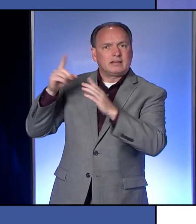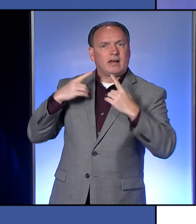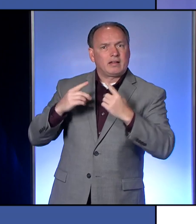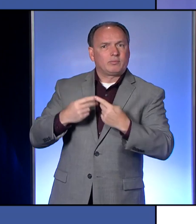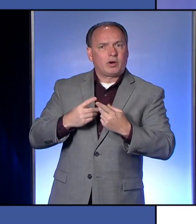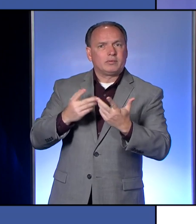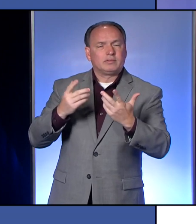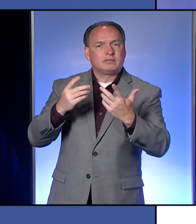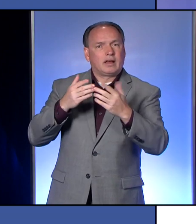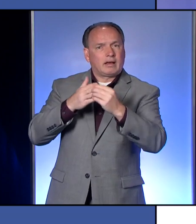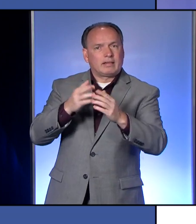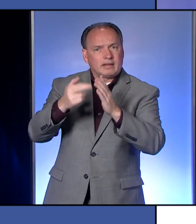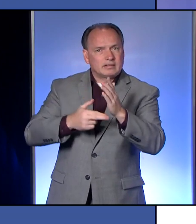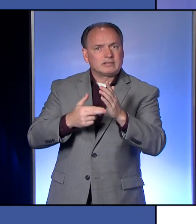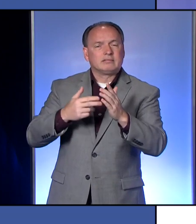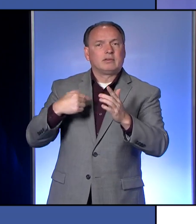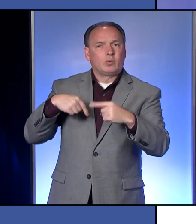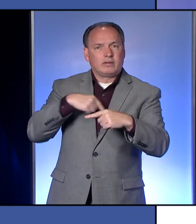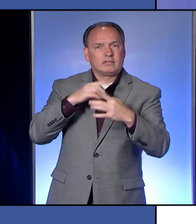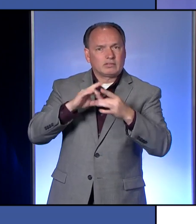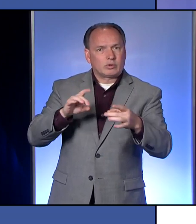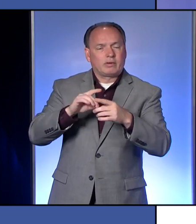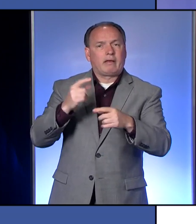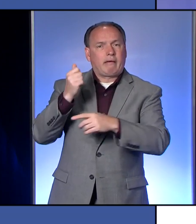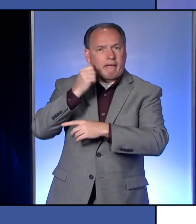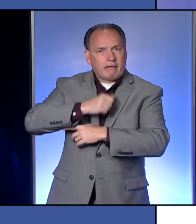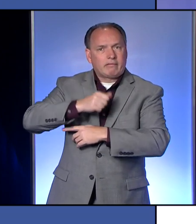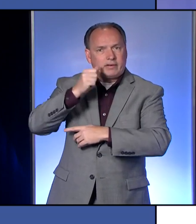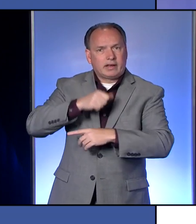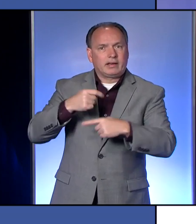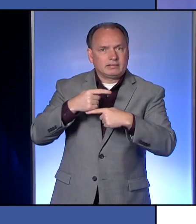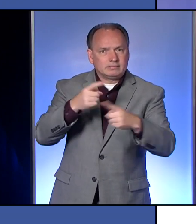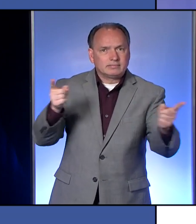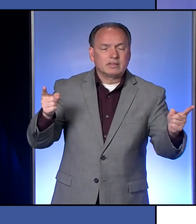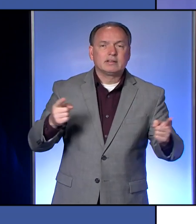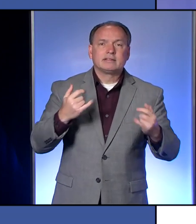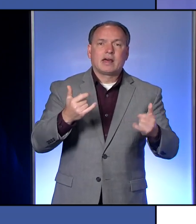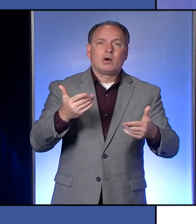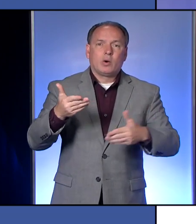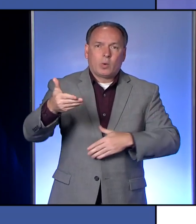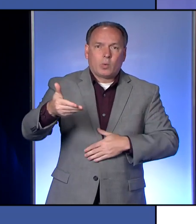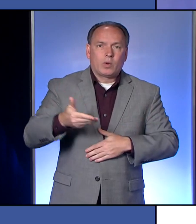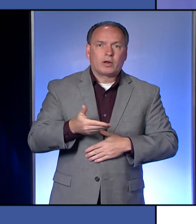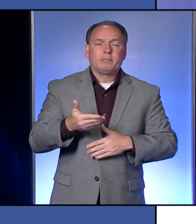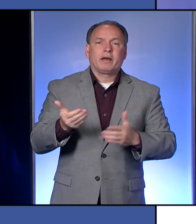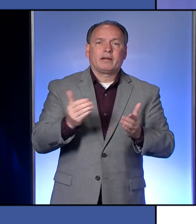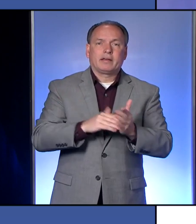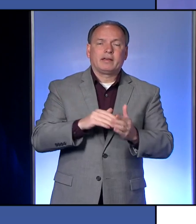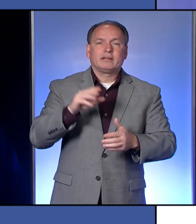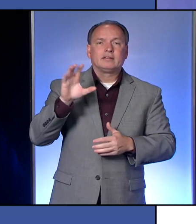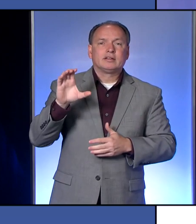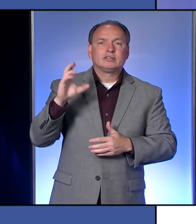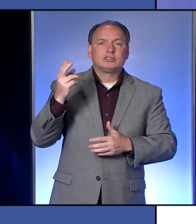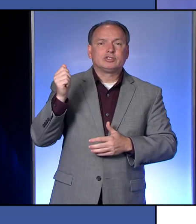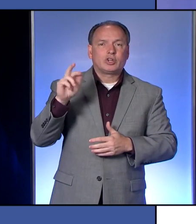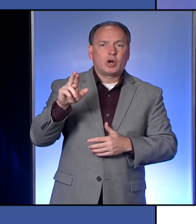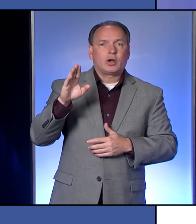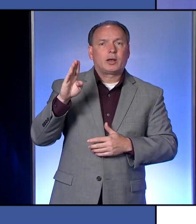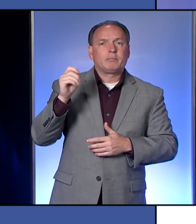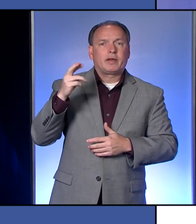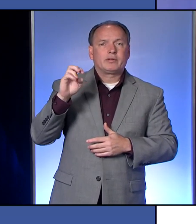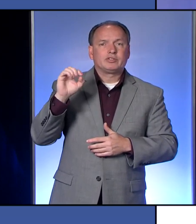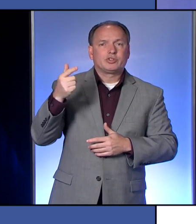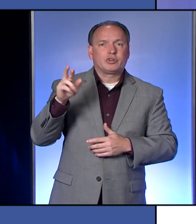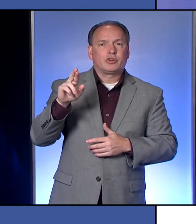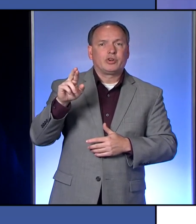day that I've been on for the last few months. And now I'd like to welcome back with us, Char Beringer, the Director of